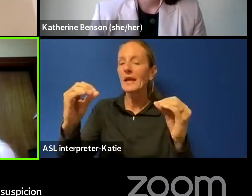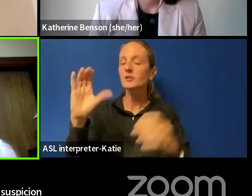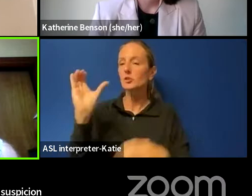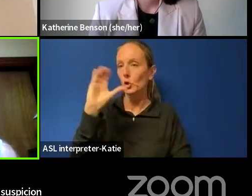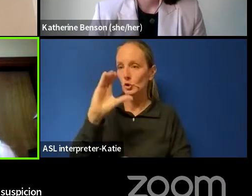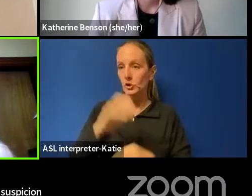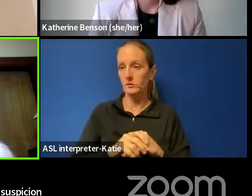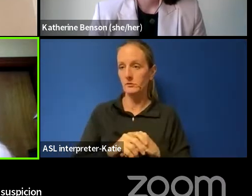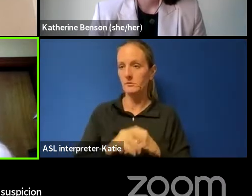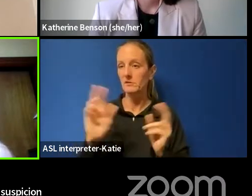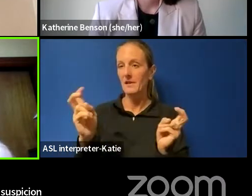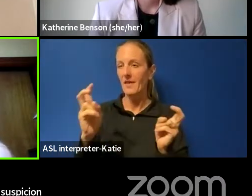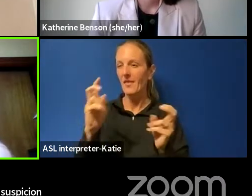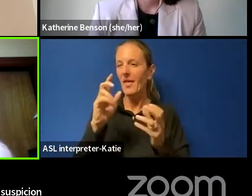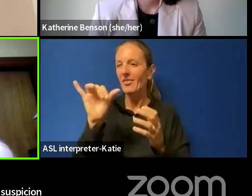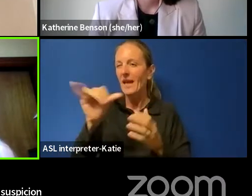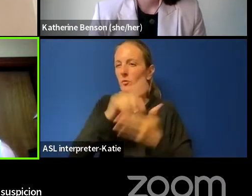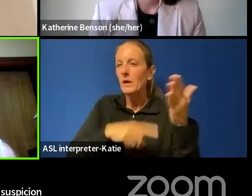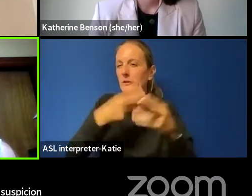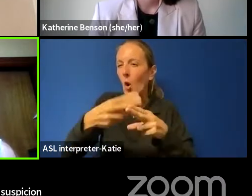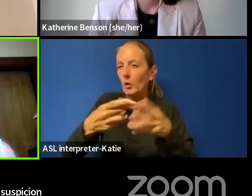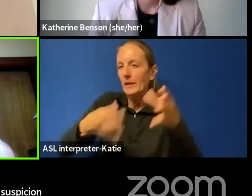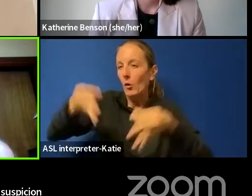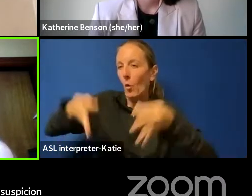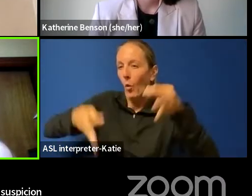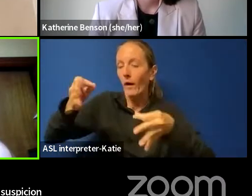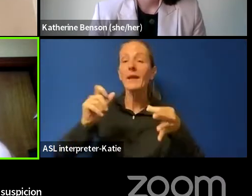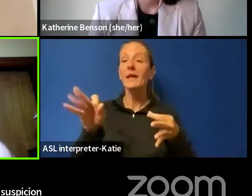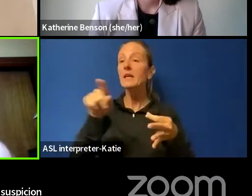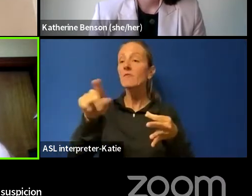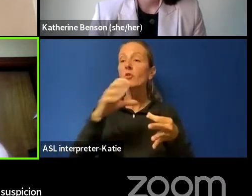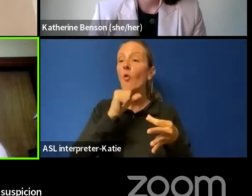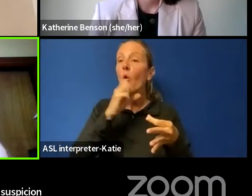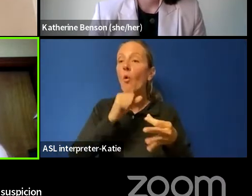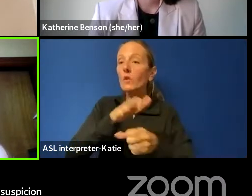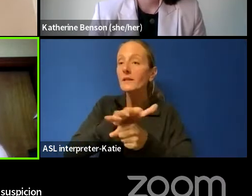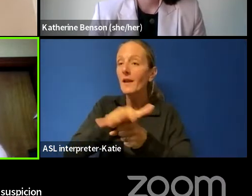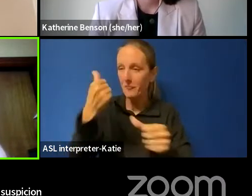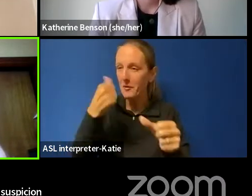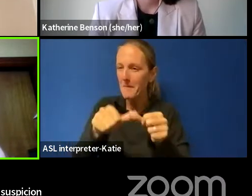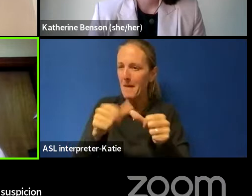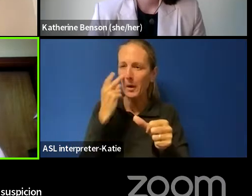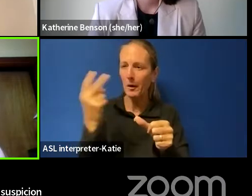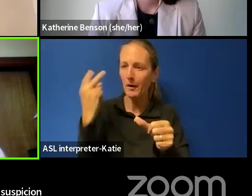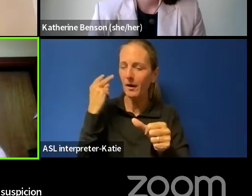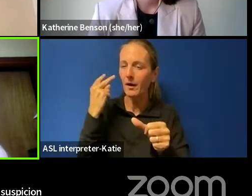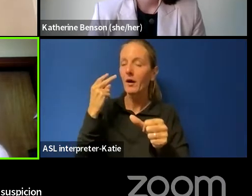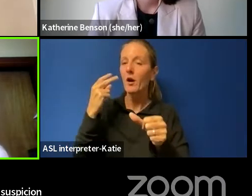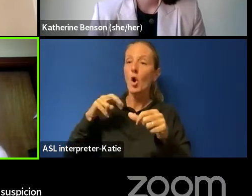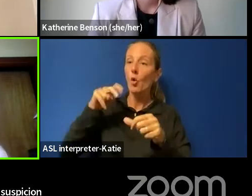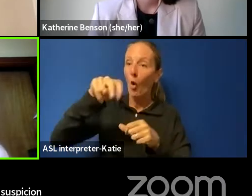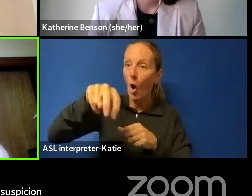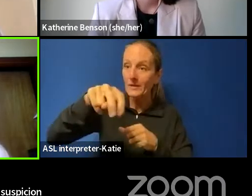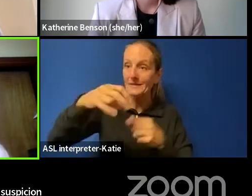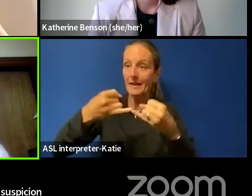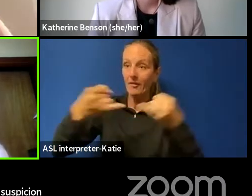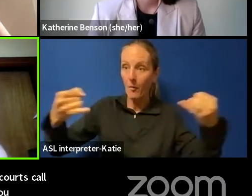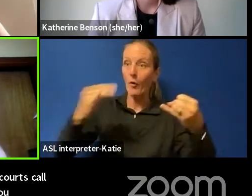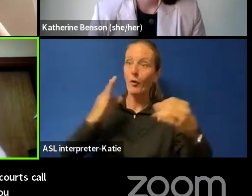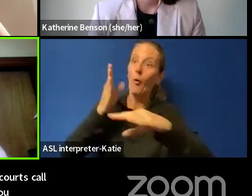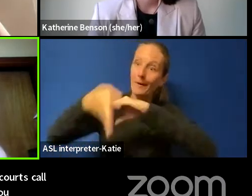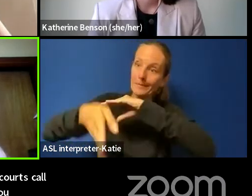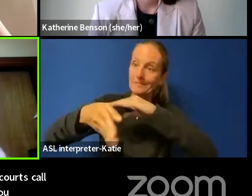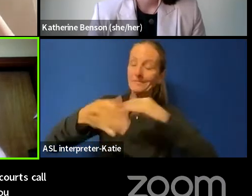So if you think about if you're, you know, old enough, you can remember crossing the border prior to having digital devices